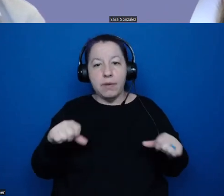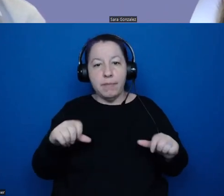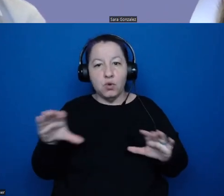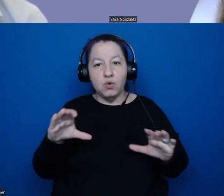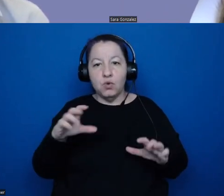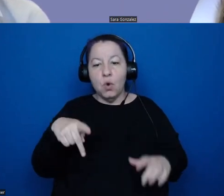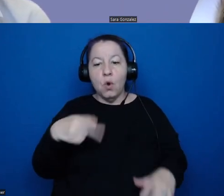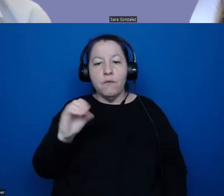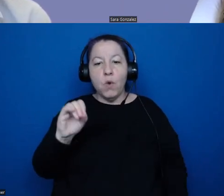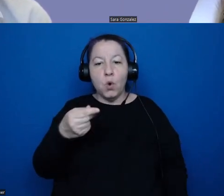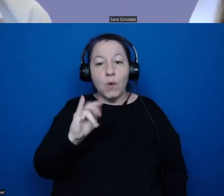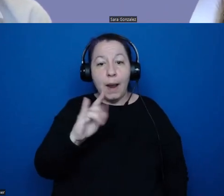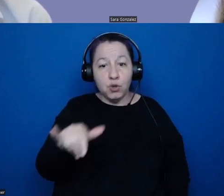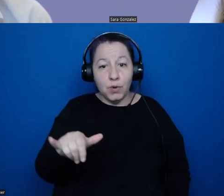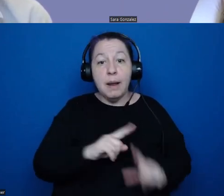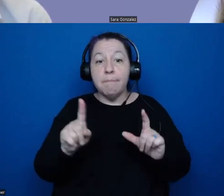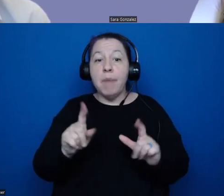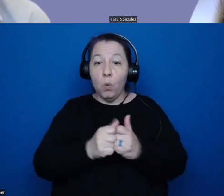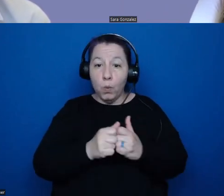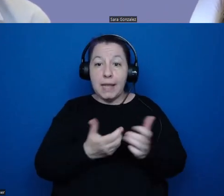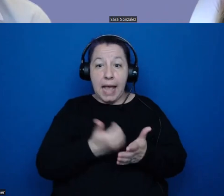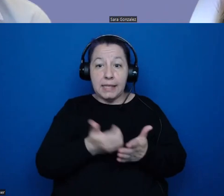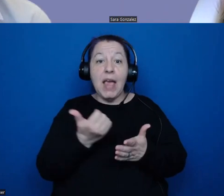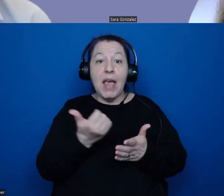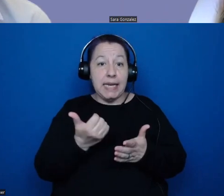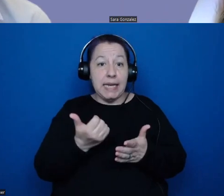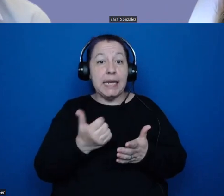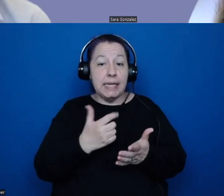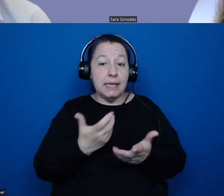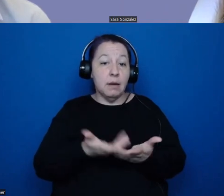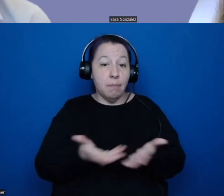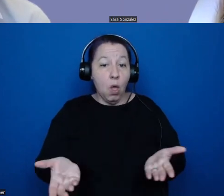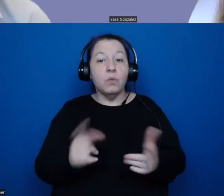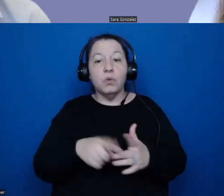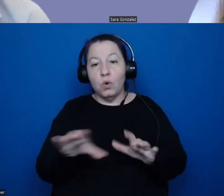but certainly with the excavated belongings, we're in the we will be starting to do that soon.